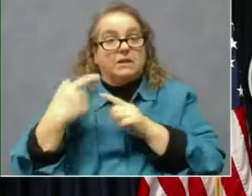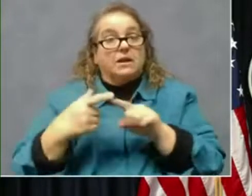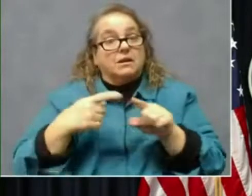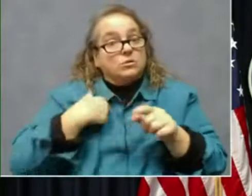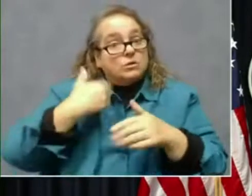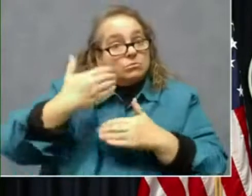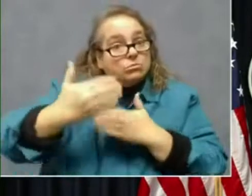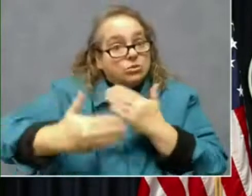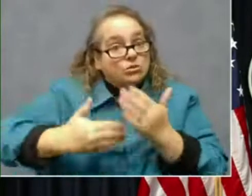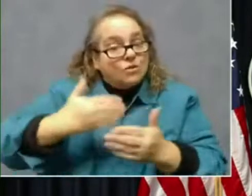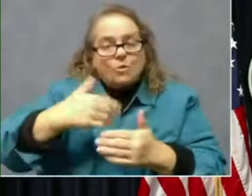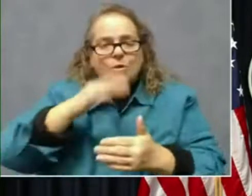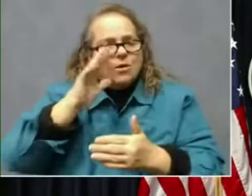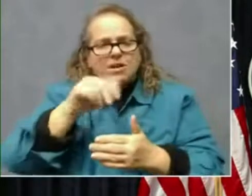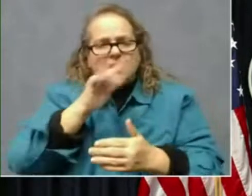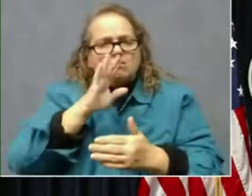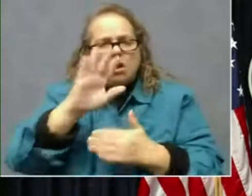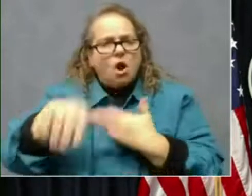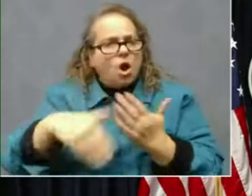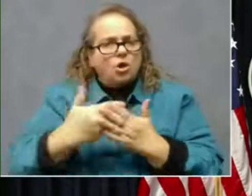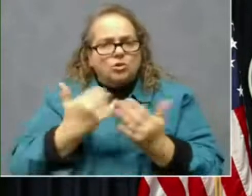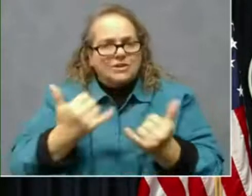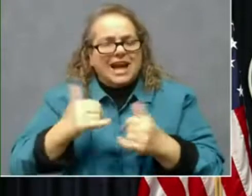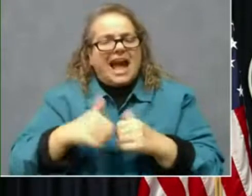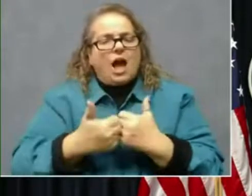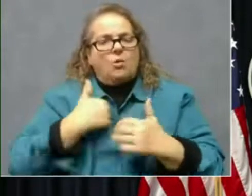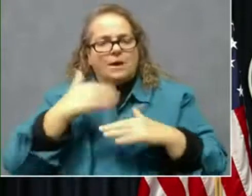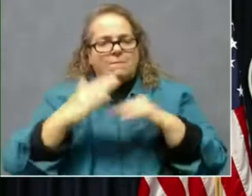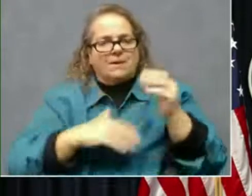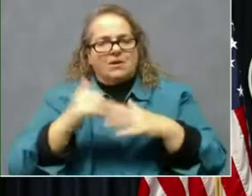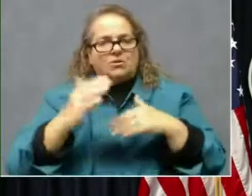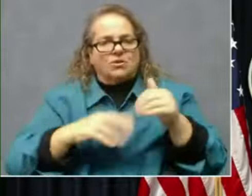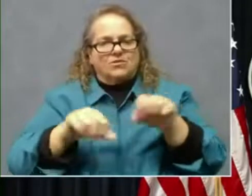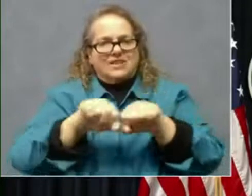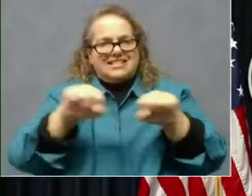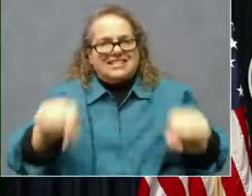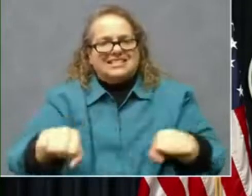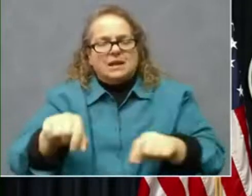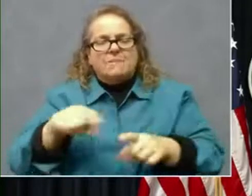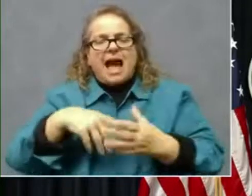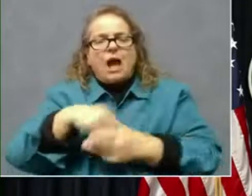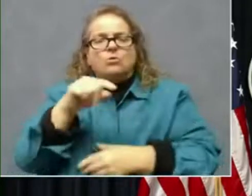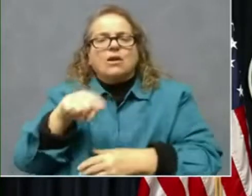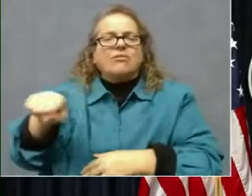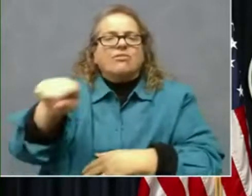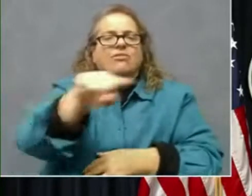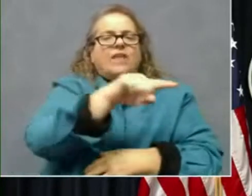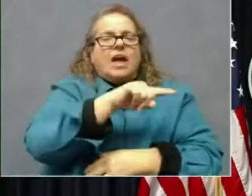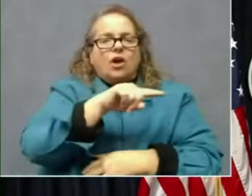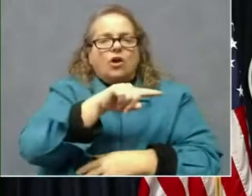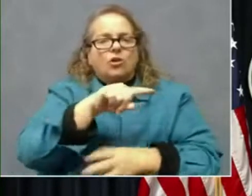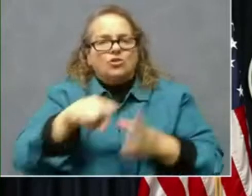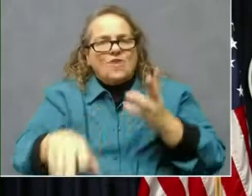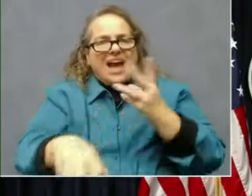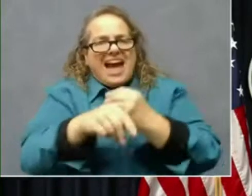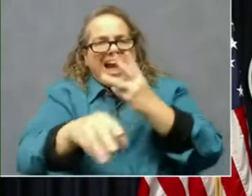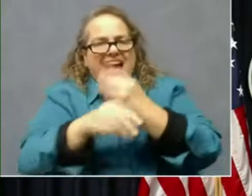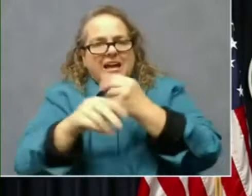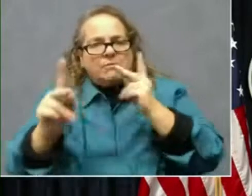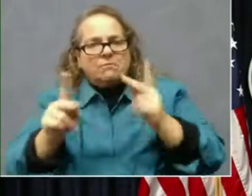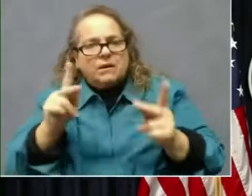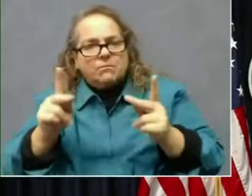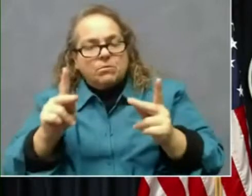through it all today, how we build out the system out there, how we get more volume is something we're working on